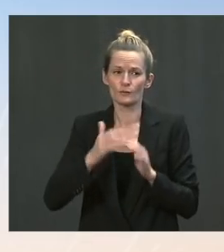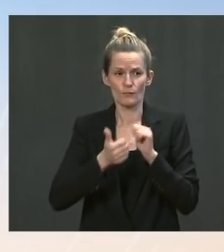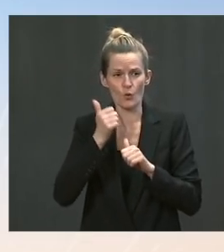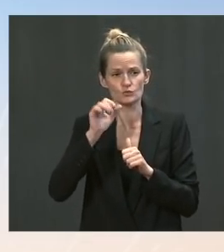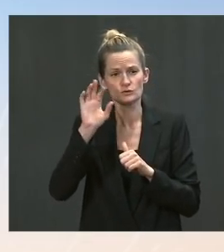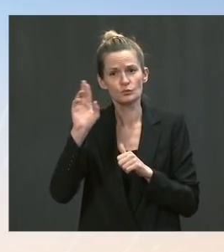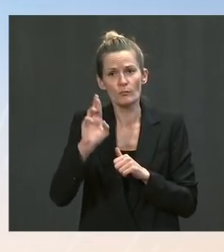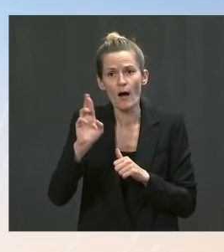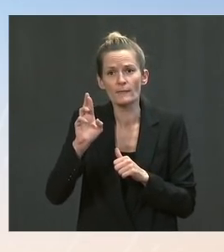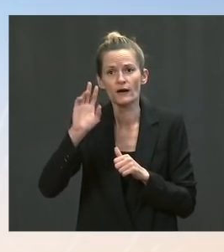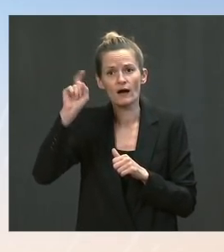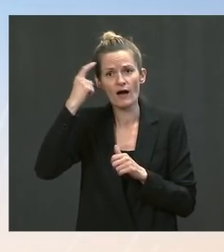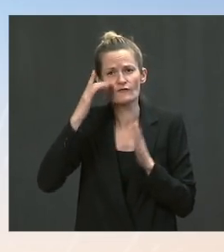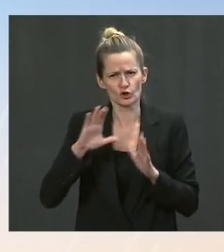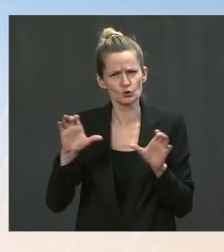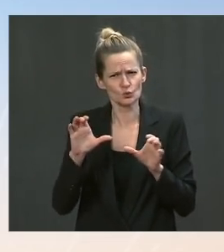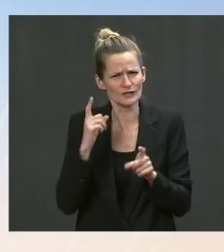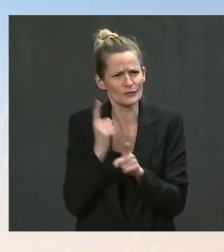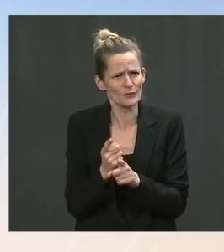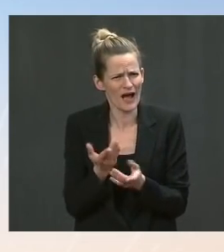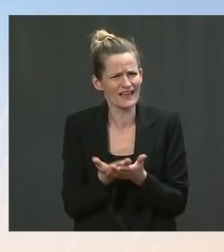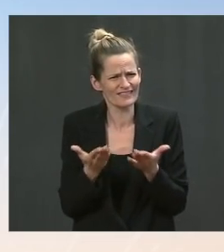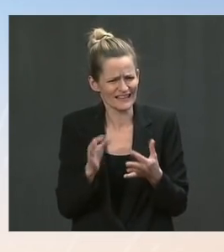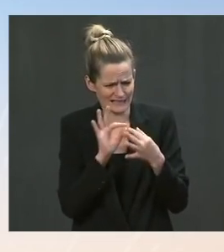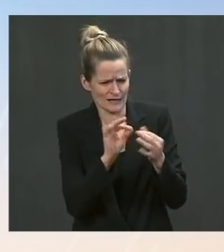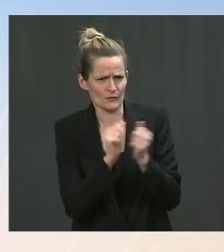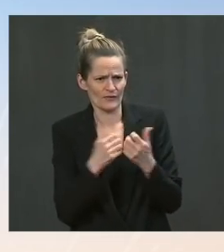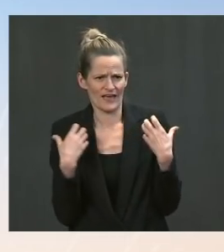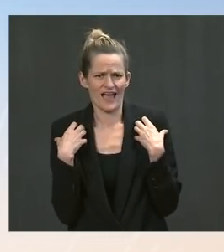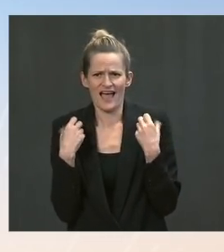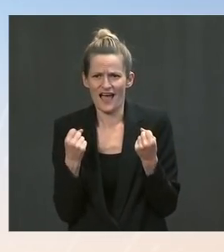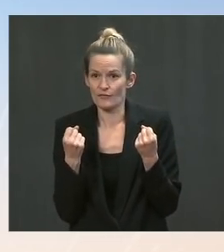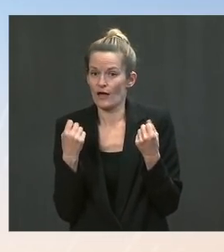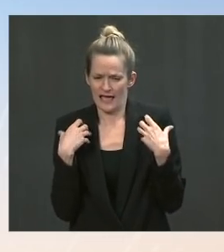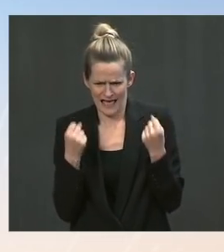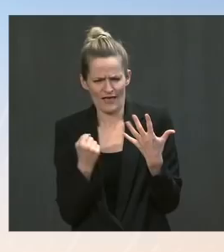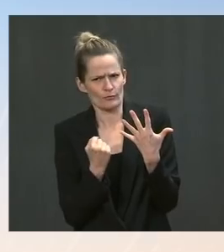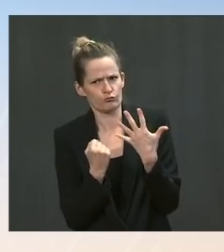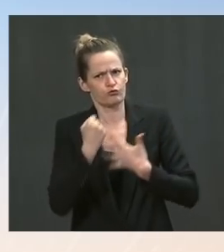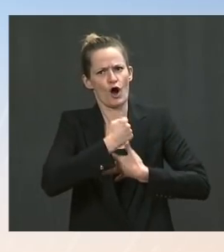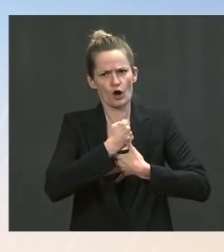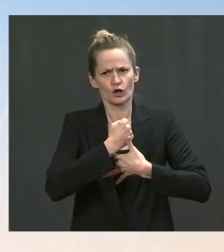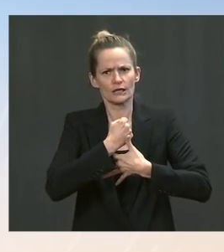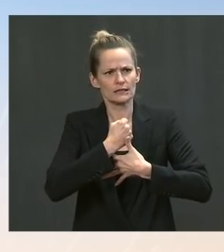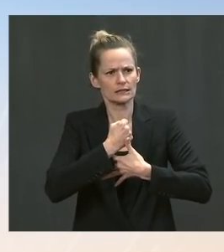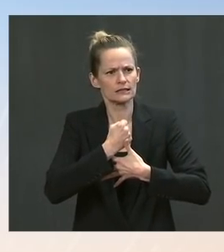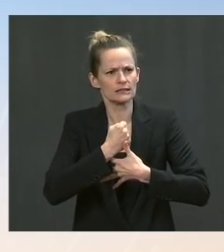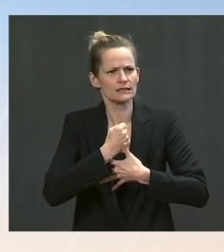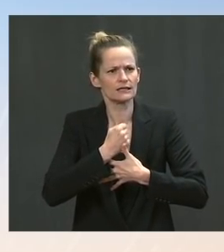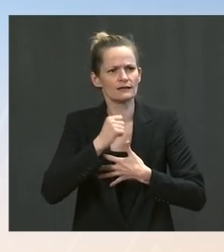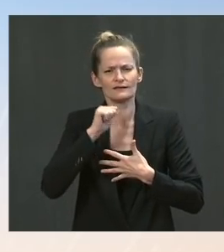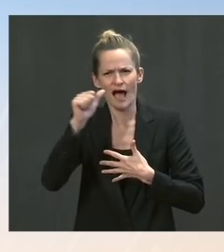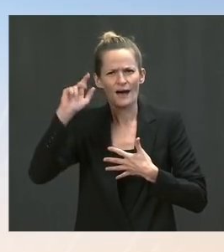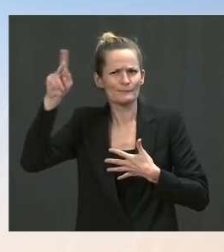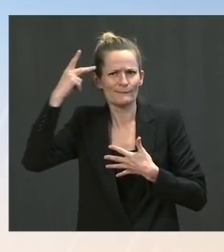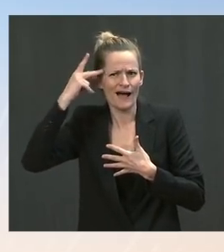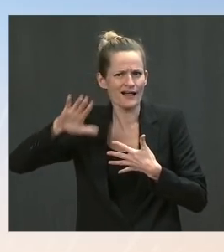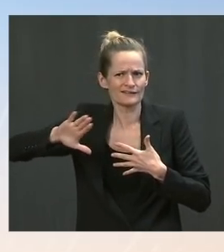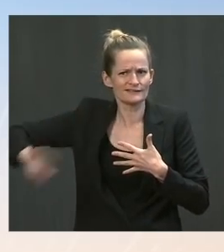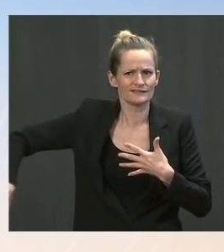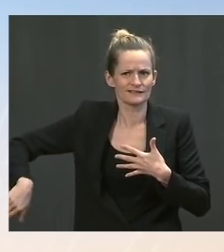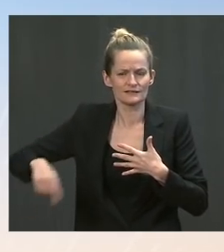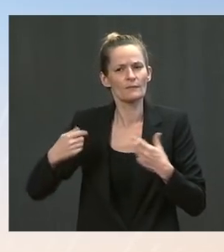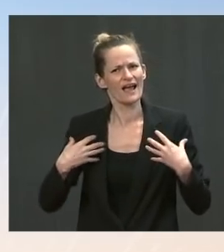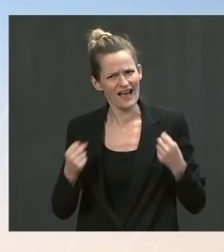thing. They're putting public health, they're putting policies first, and they're saving lives in the process. And we've seen in a number of these states where they've